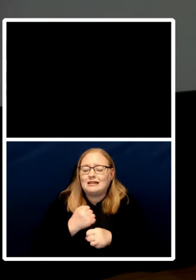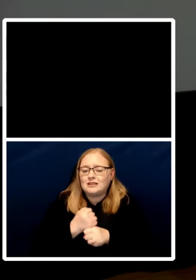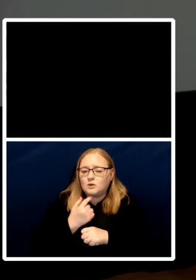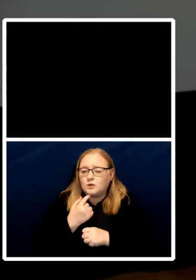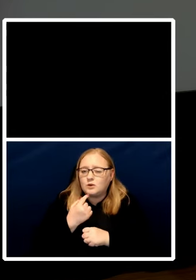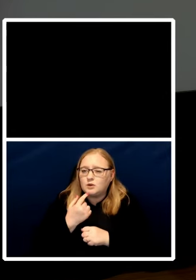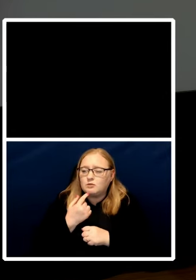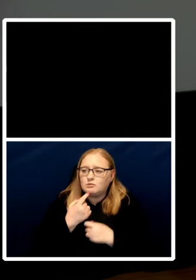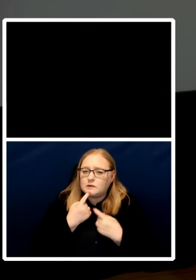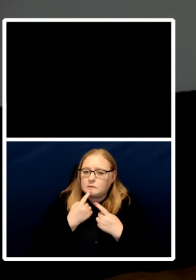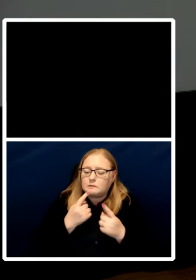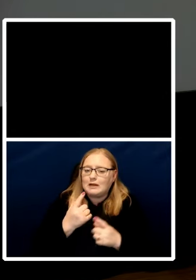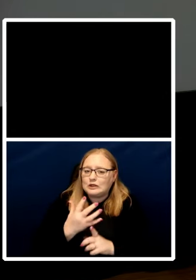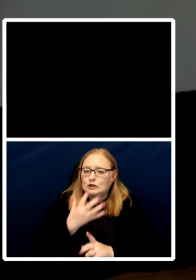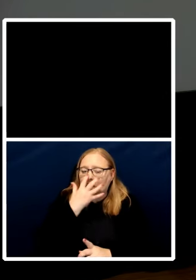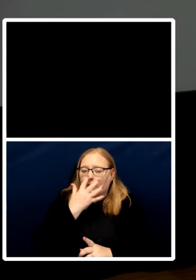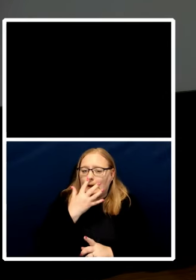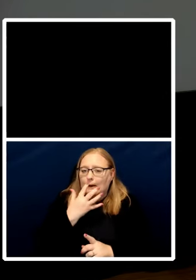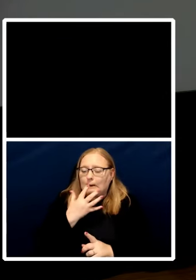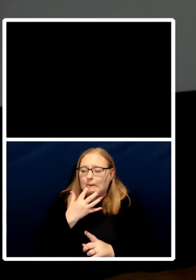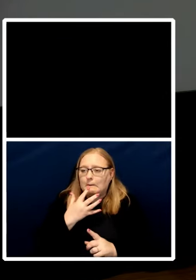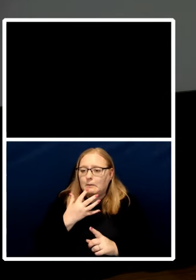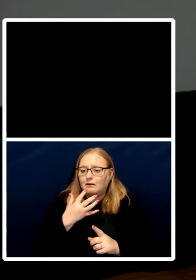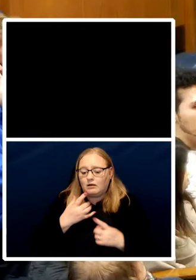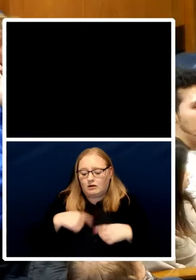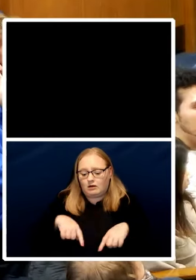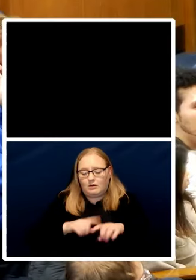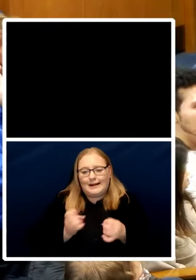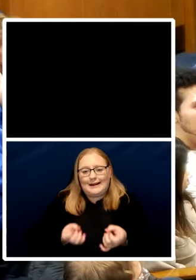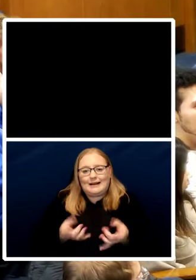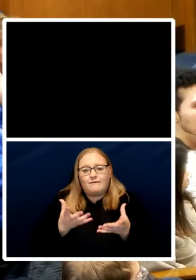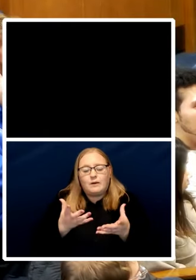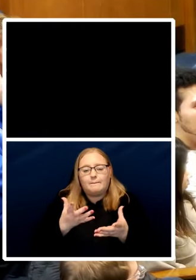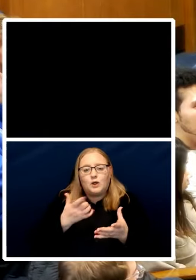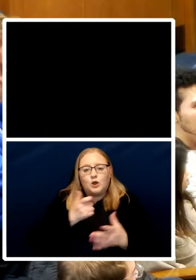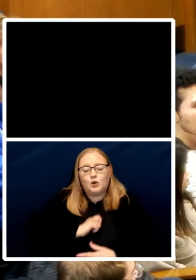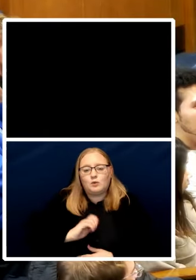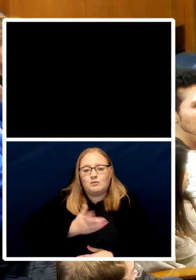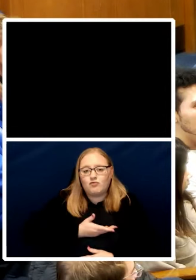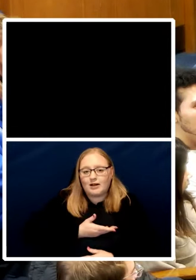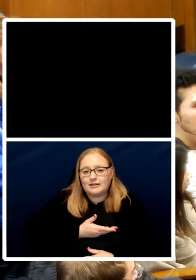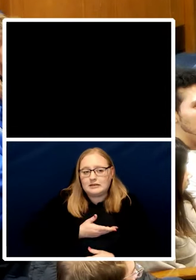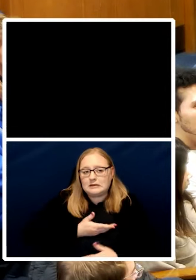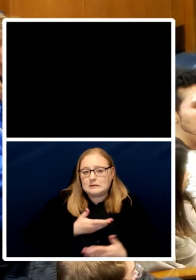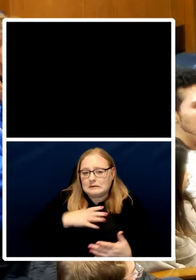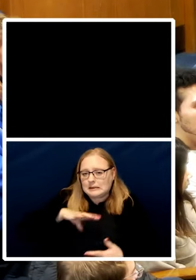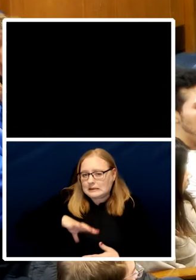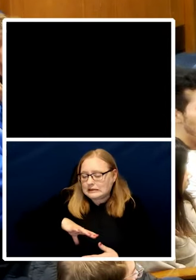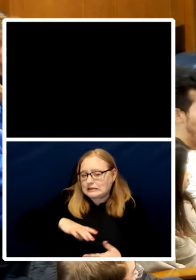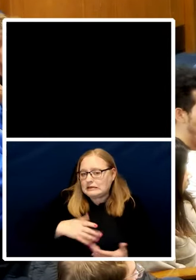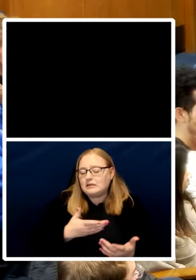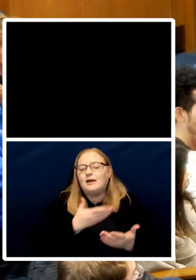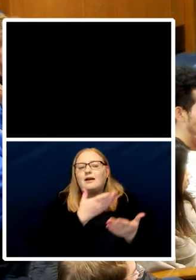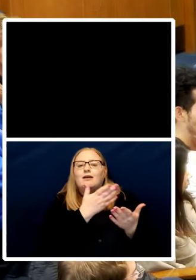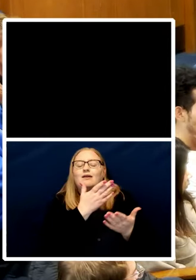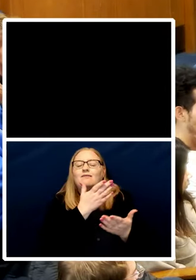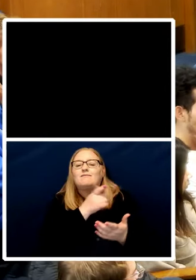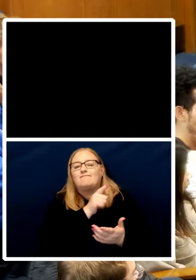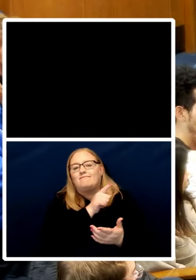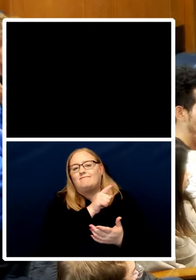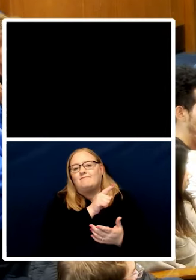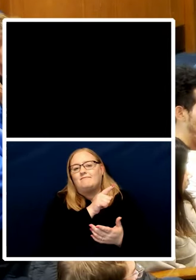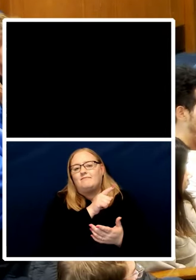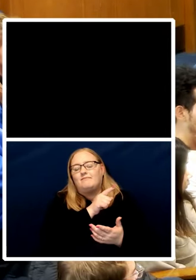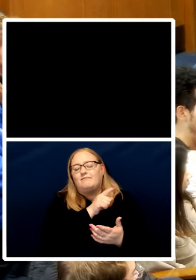we have to give up on human rights um if the united states votes um for a shameless defendant in a lower manhattan courtroom